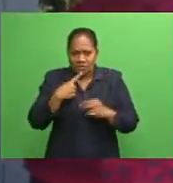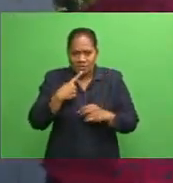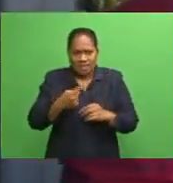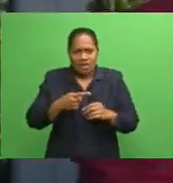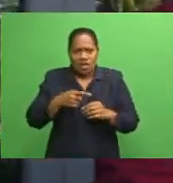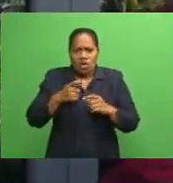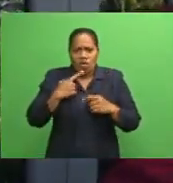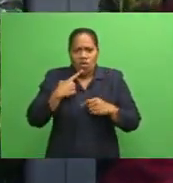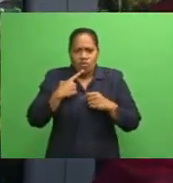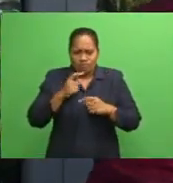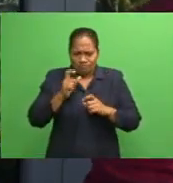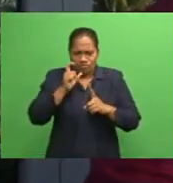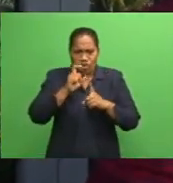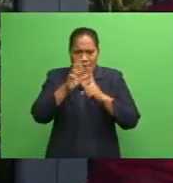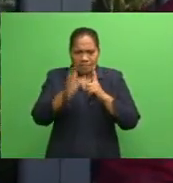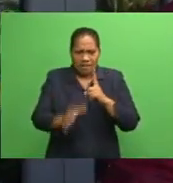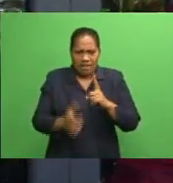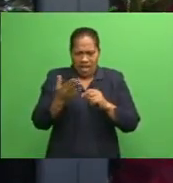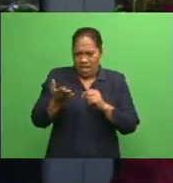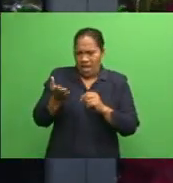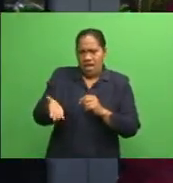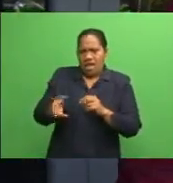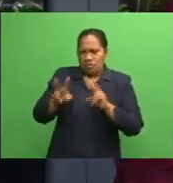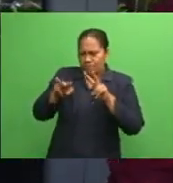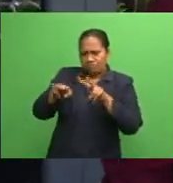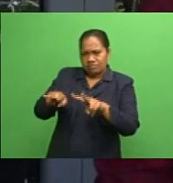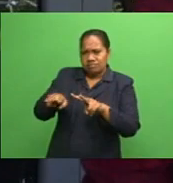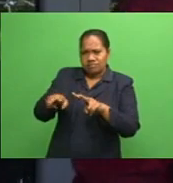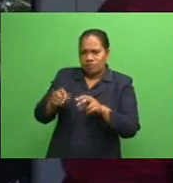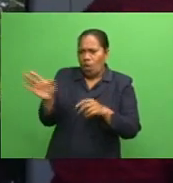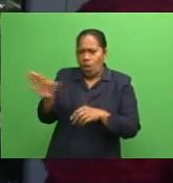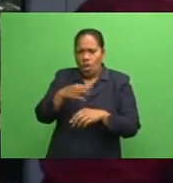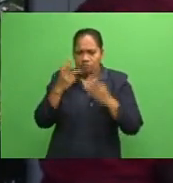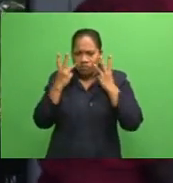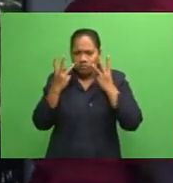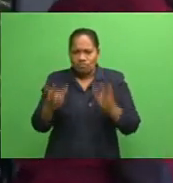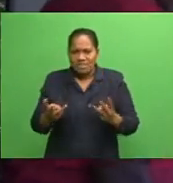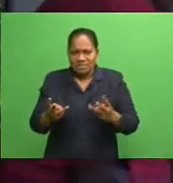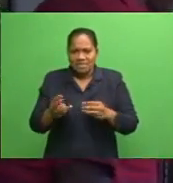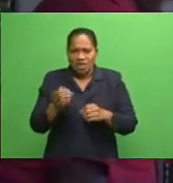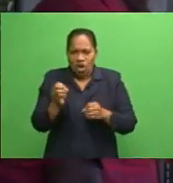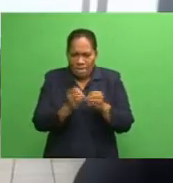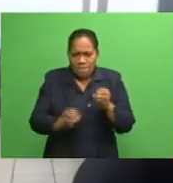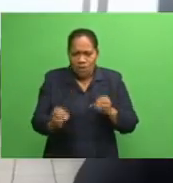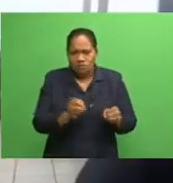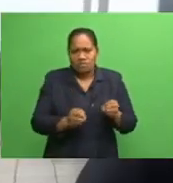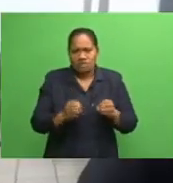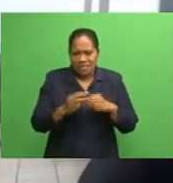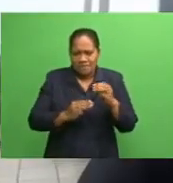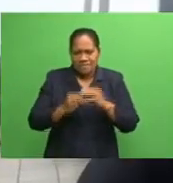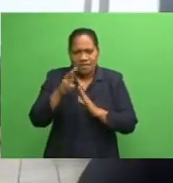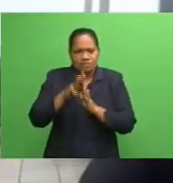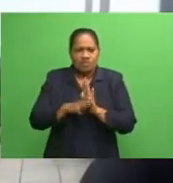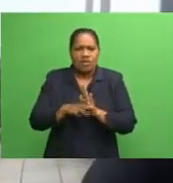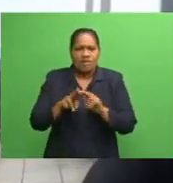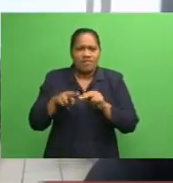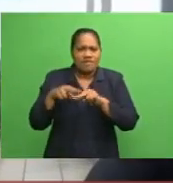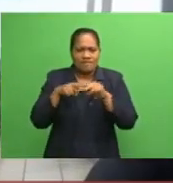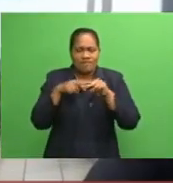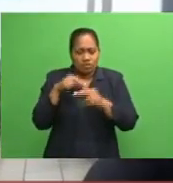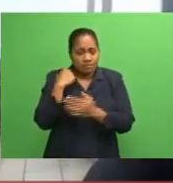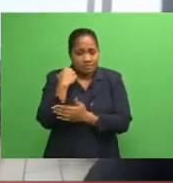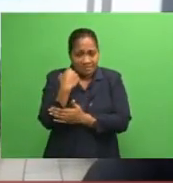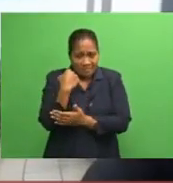transformation we all now witness in the strategic direction, operations and management of Fiji rugby. Under the chairman's leadership, there's